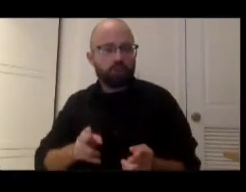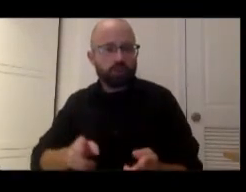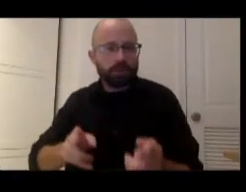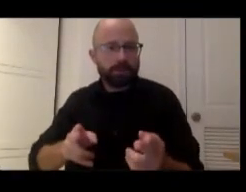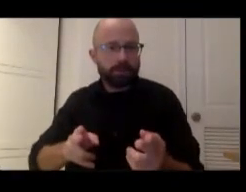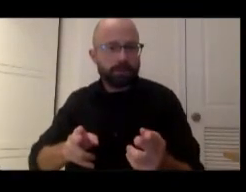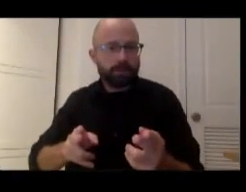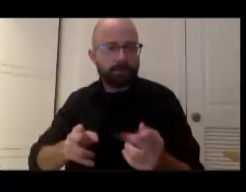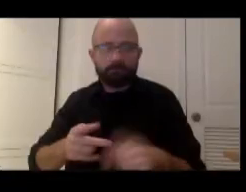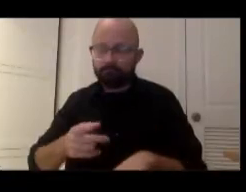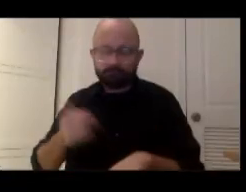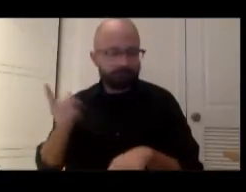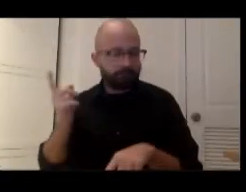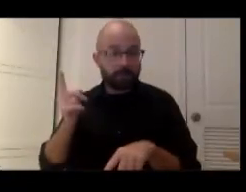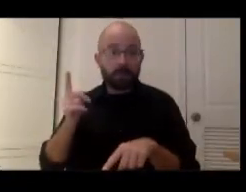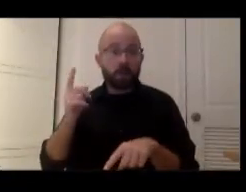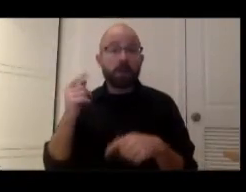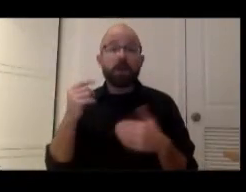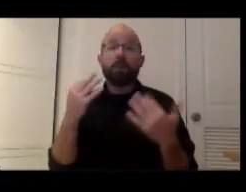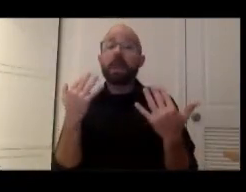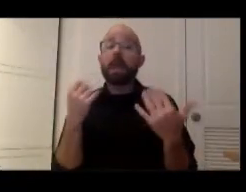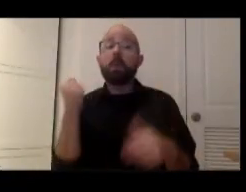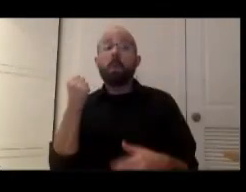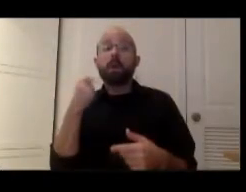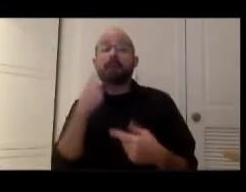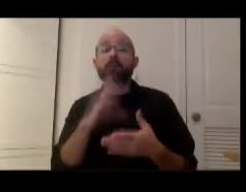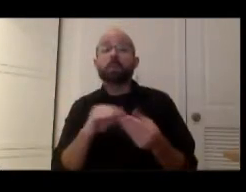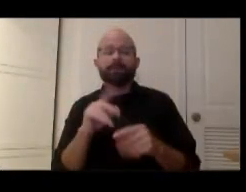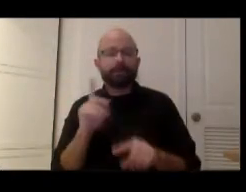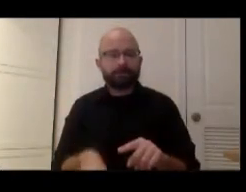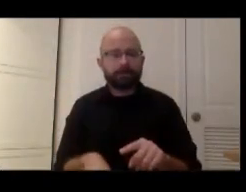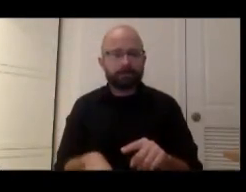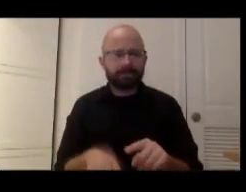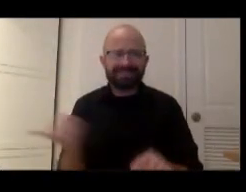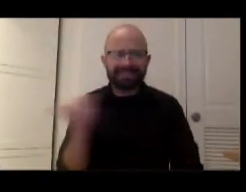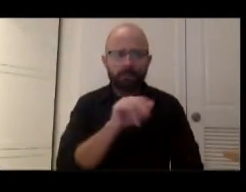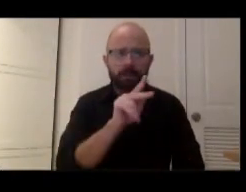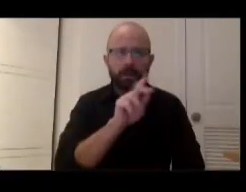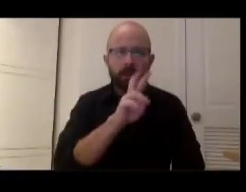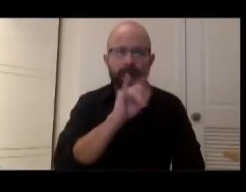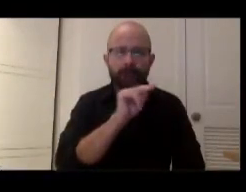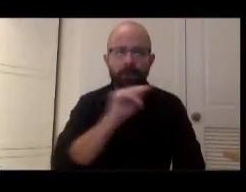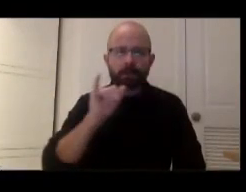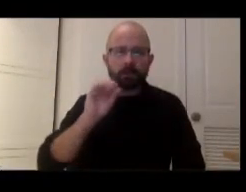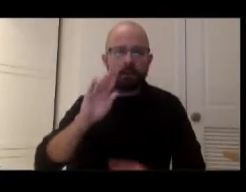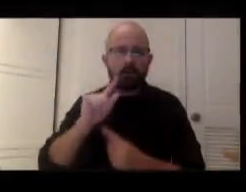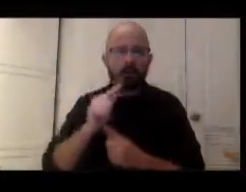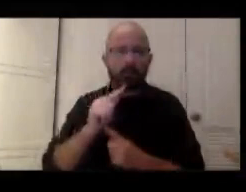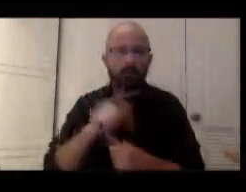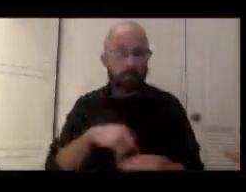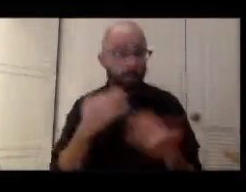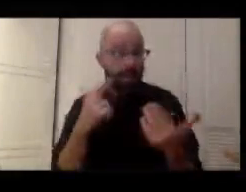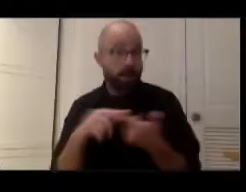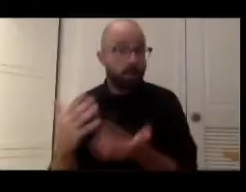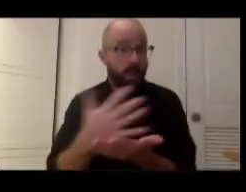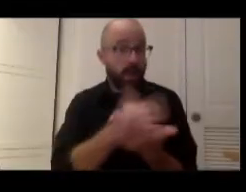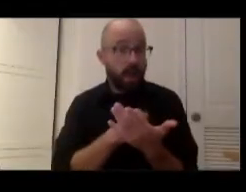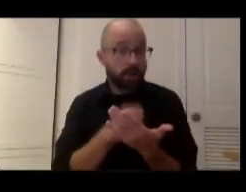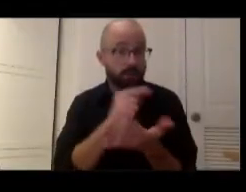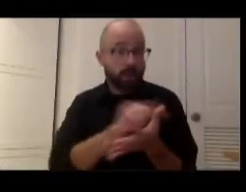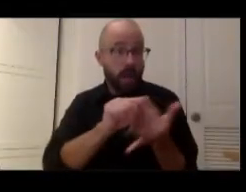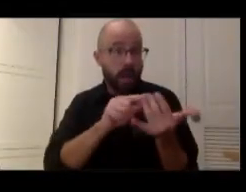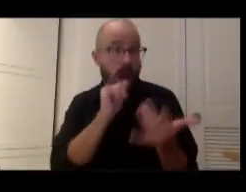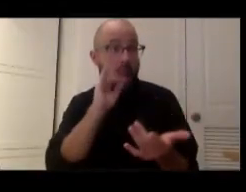cannot wait to tell these stories uh just like Kevin Young we cannot wait to collect these items to tell that history. It has to be done